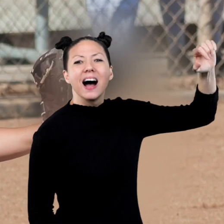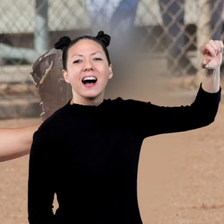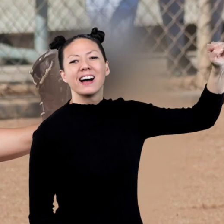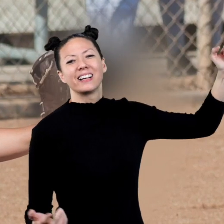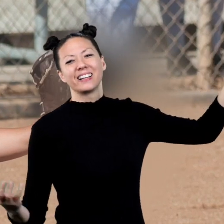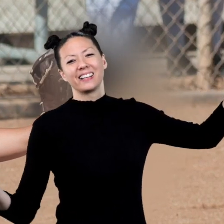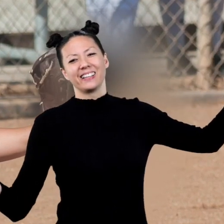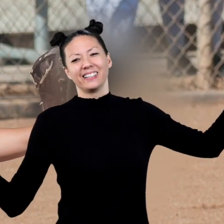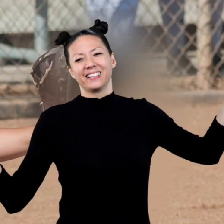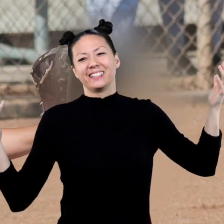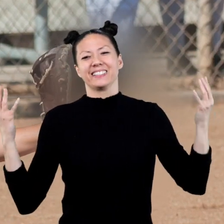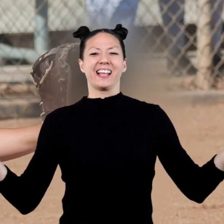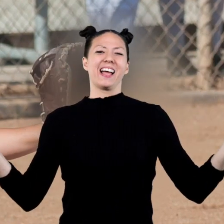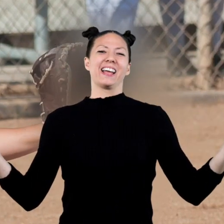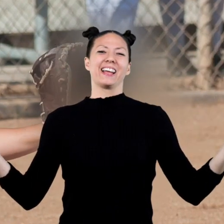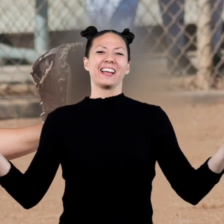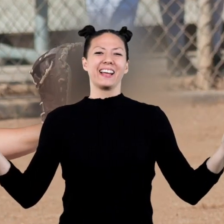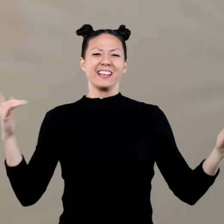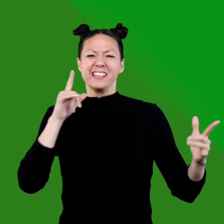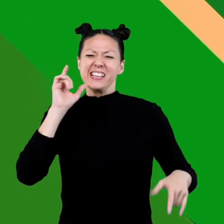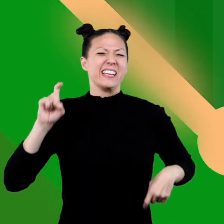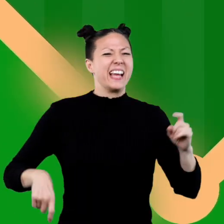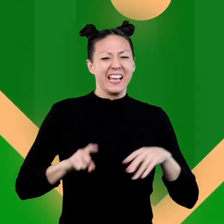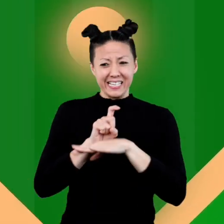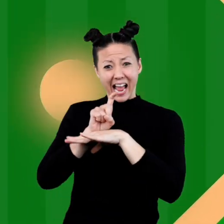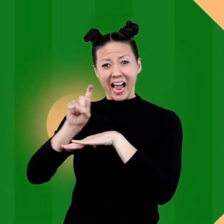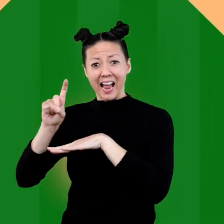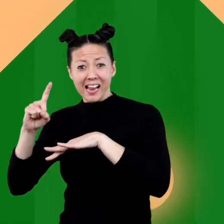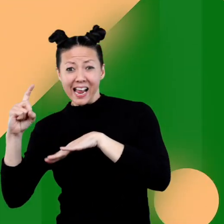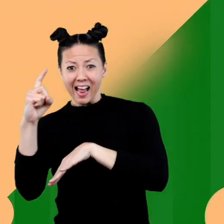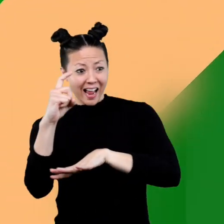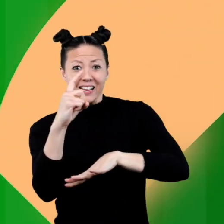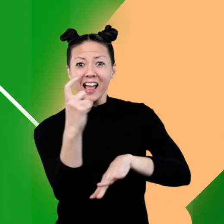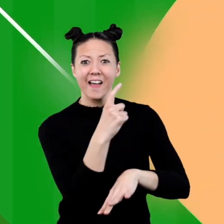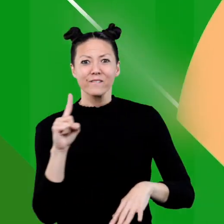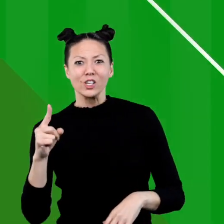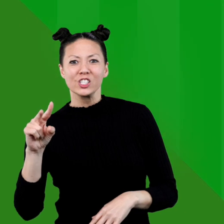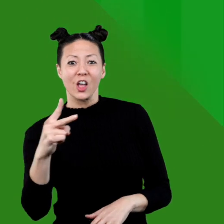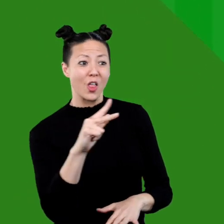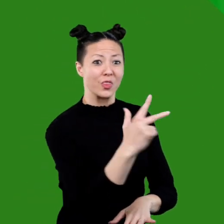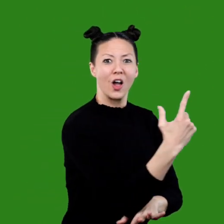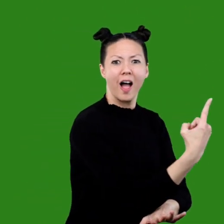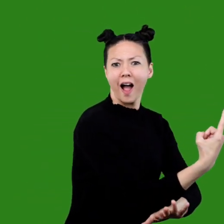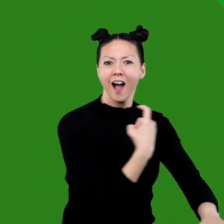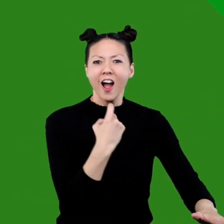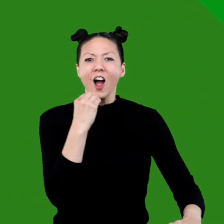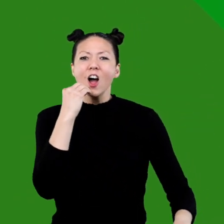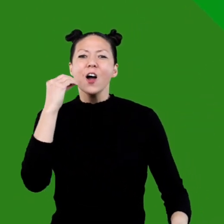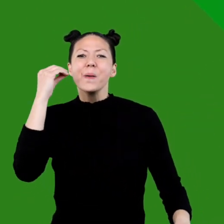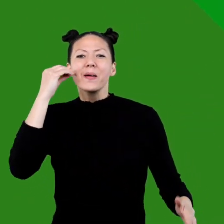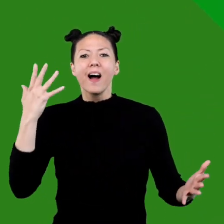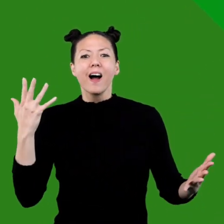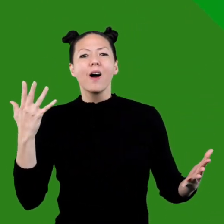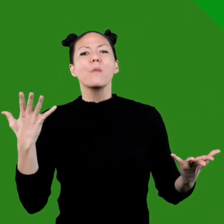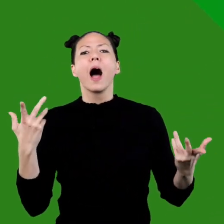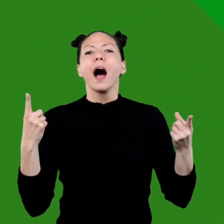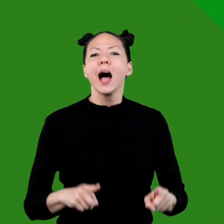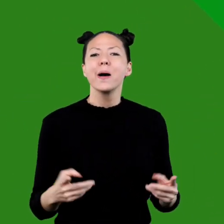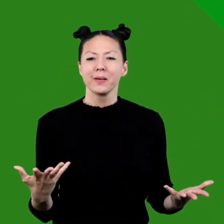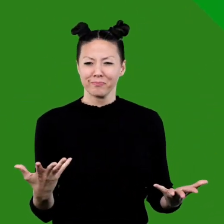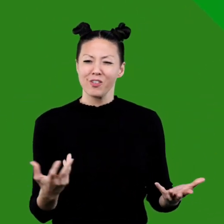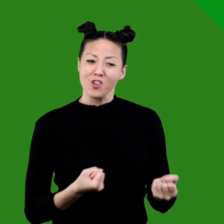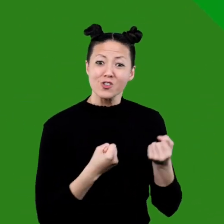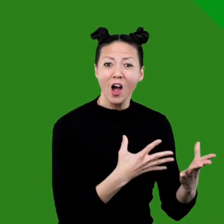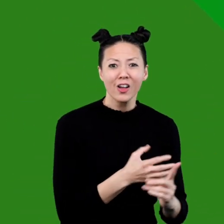The ball soars through the air. The girl runs around the bases. The girl is proud. Did you find the